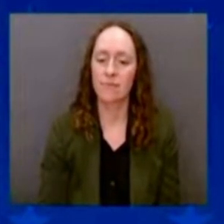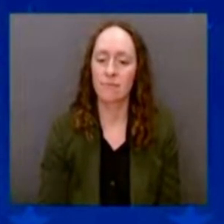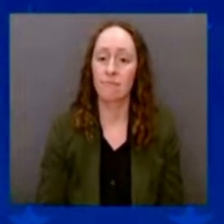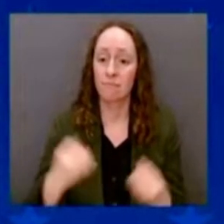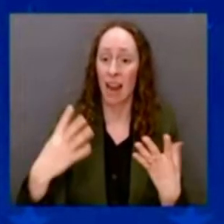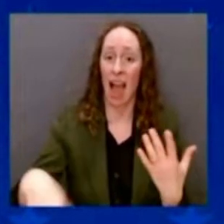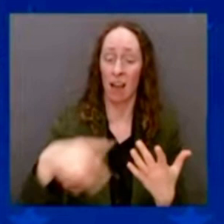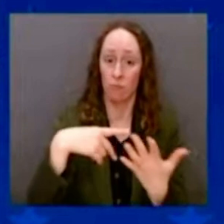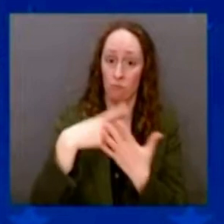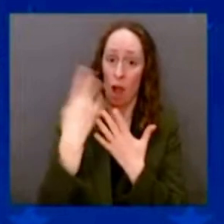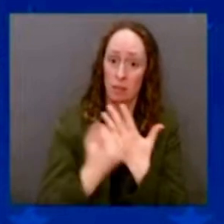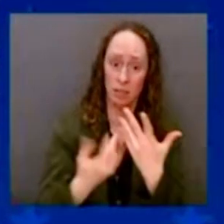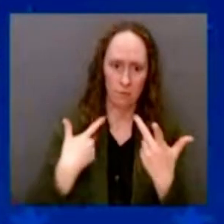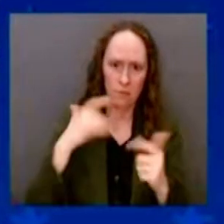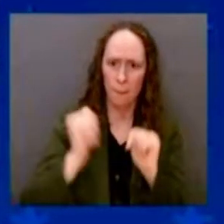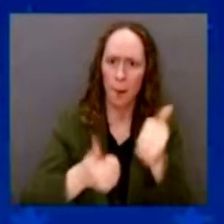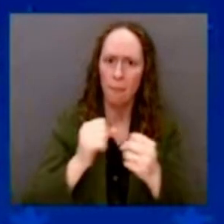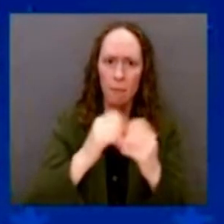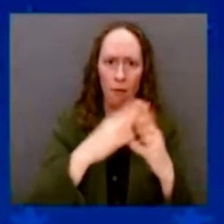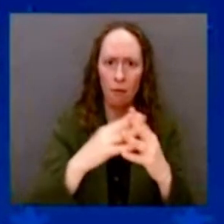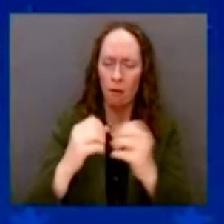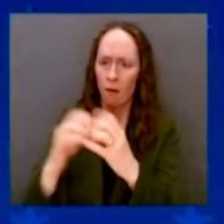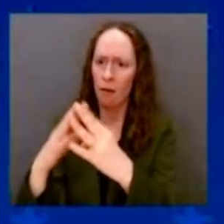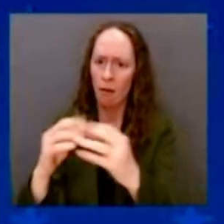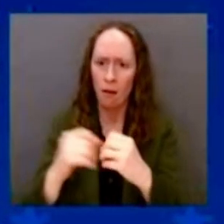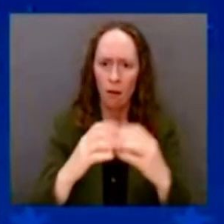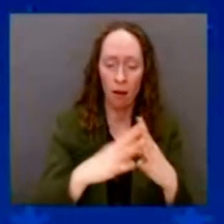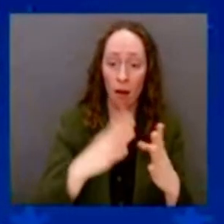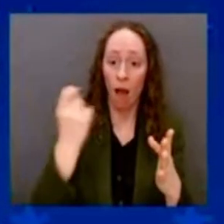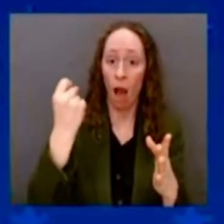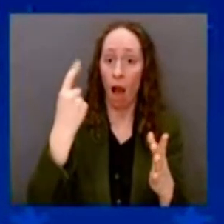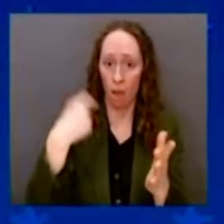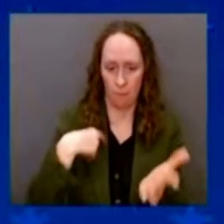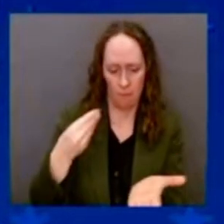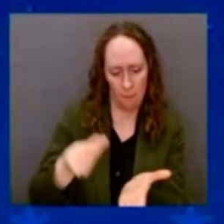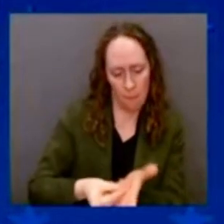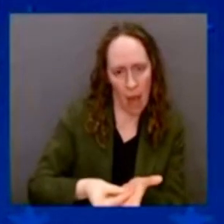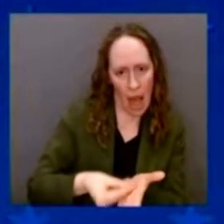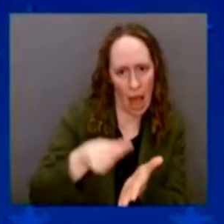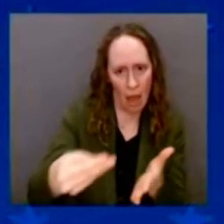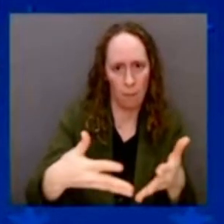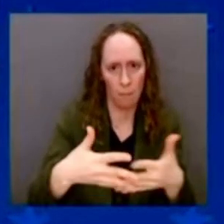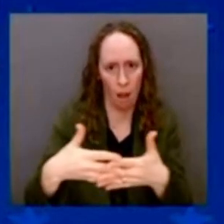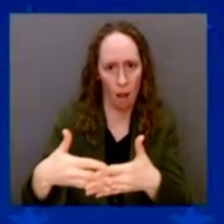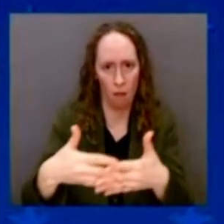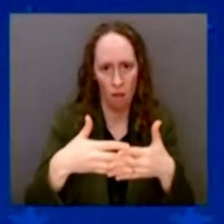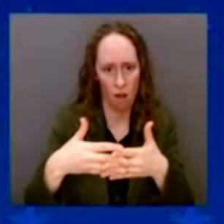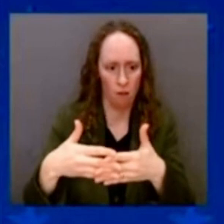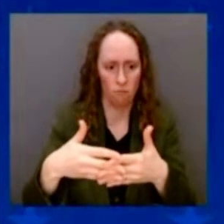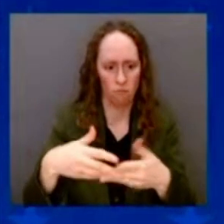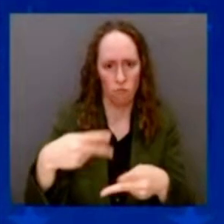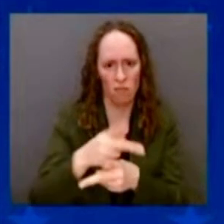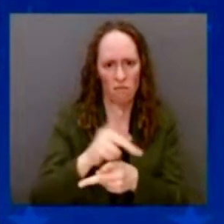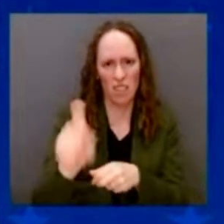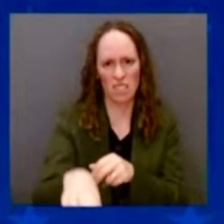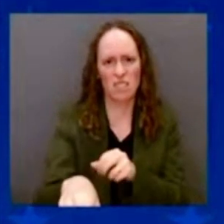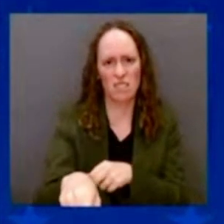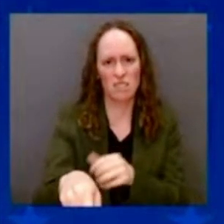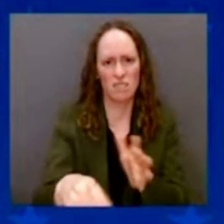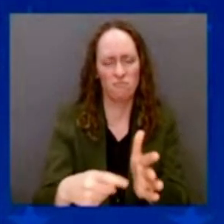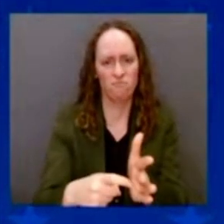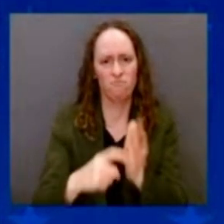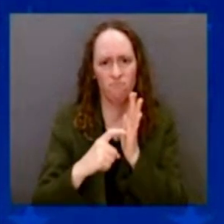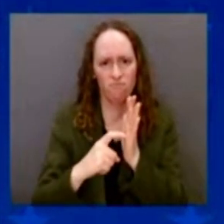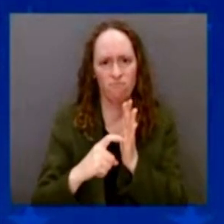And here's the deal. Back in 1932, we passed a law that's consistent with international trade that,